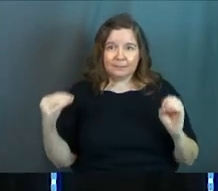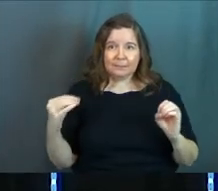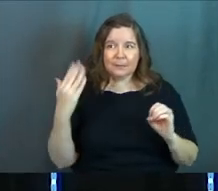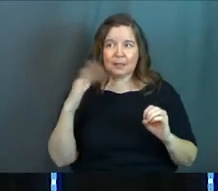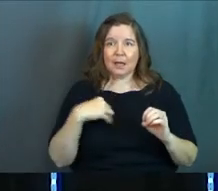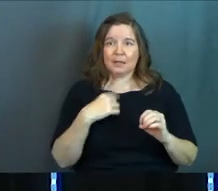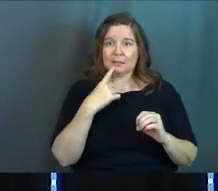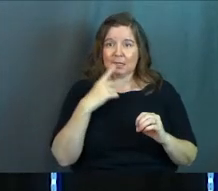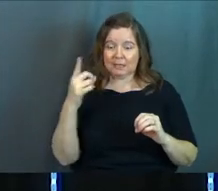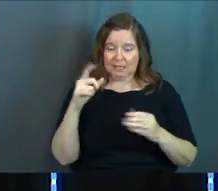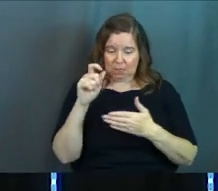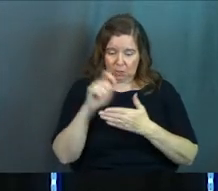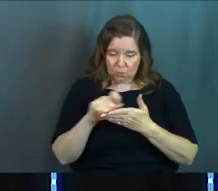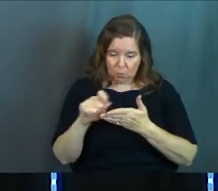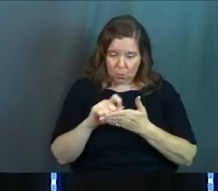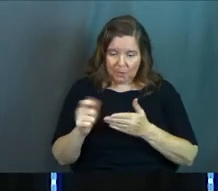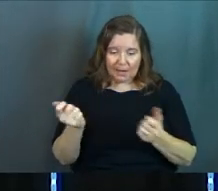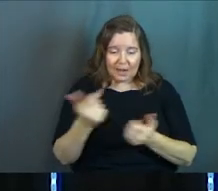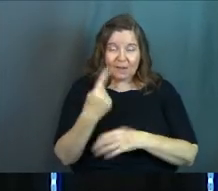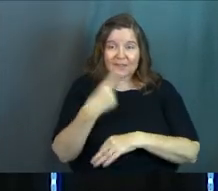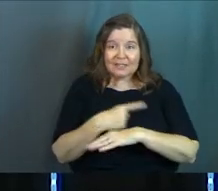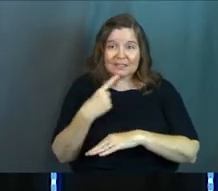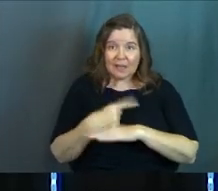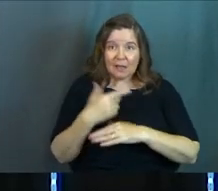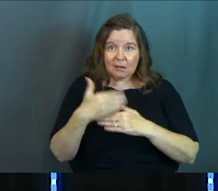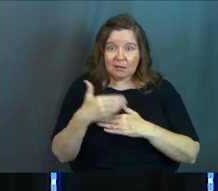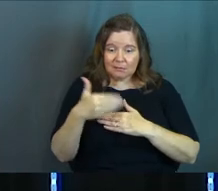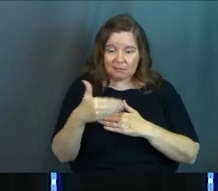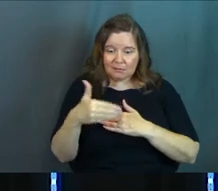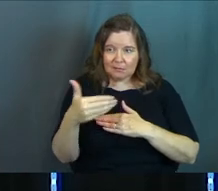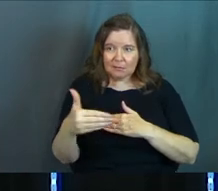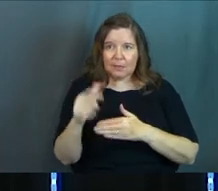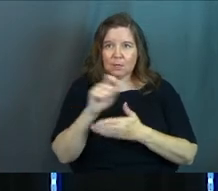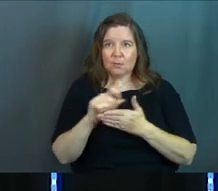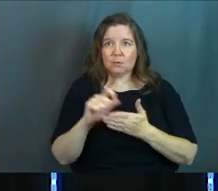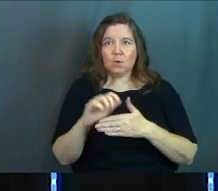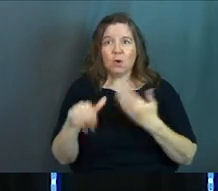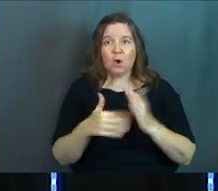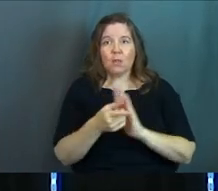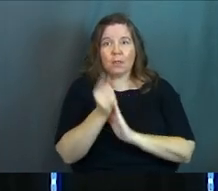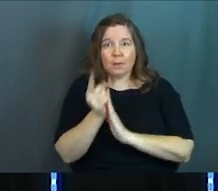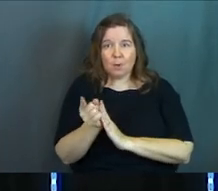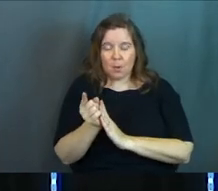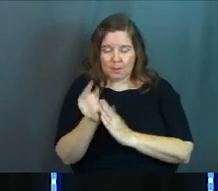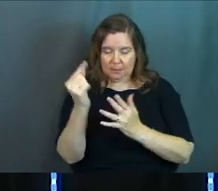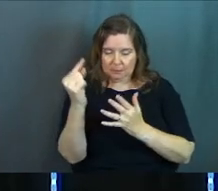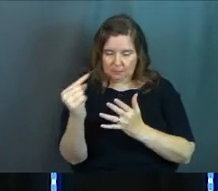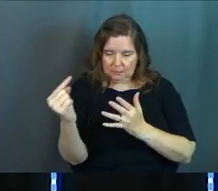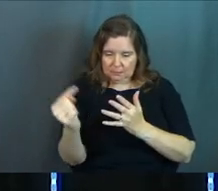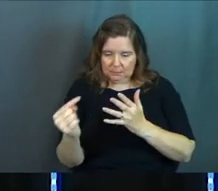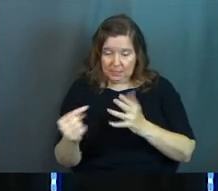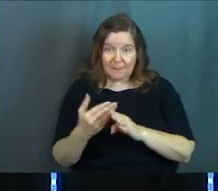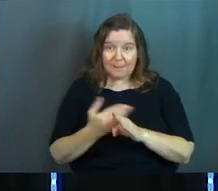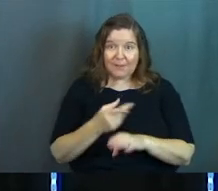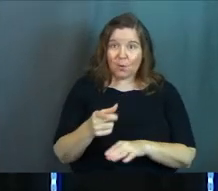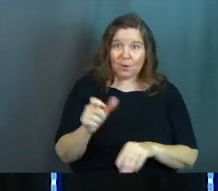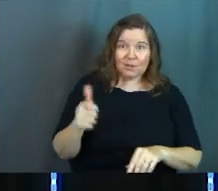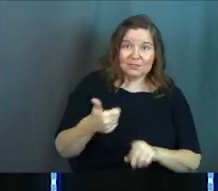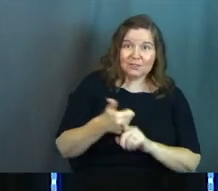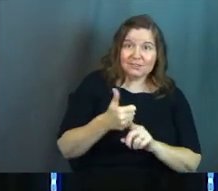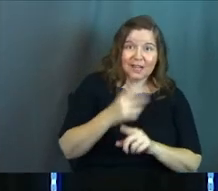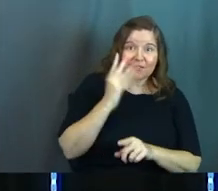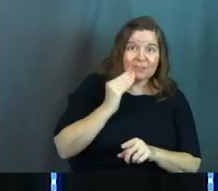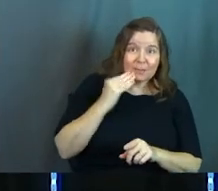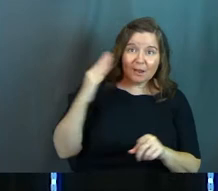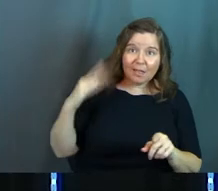God said he wrote down all the days of your life and he wrote down all the moments in your life before you had lived a